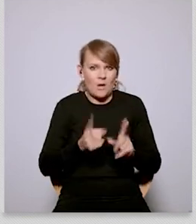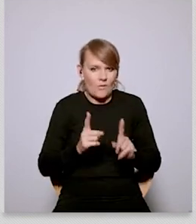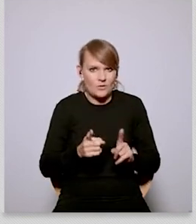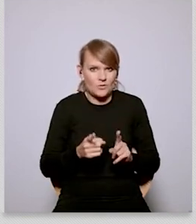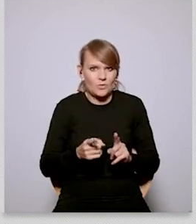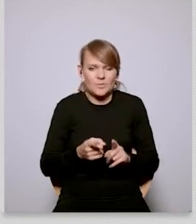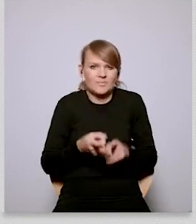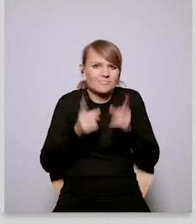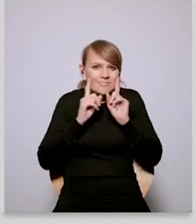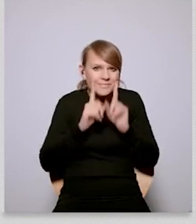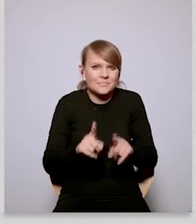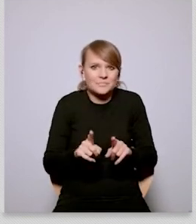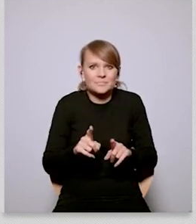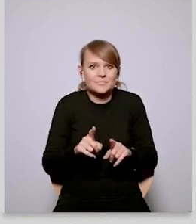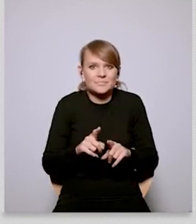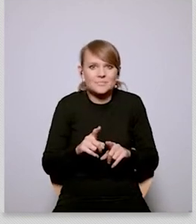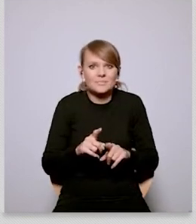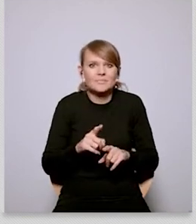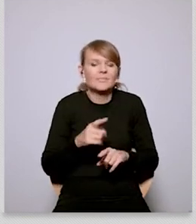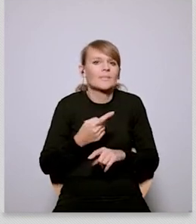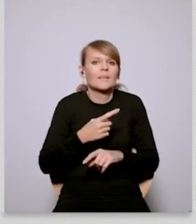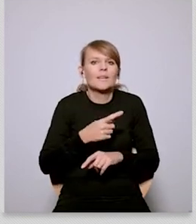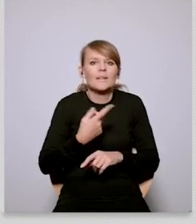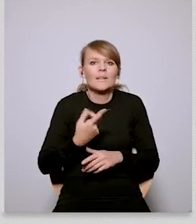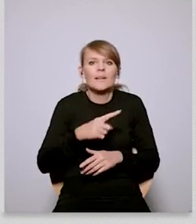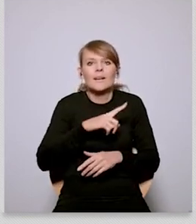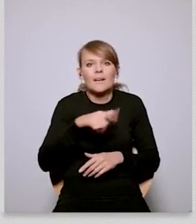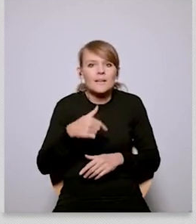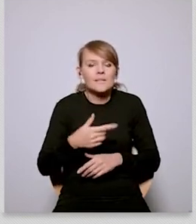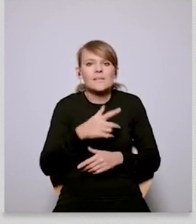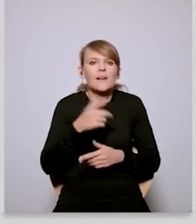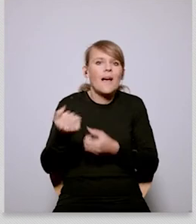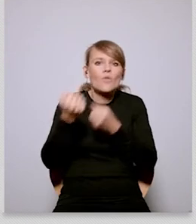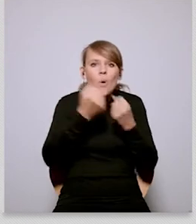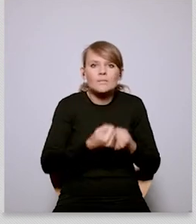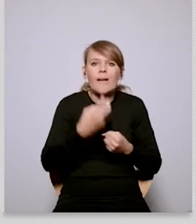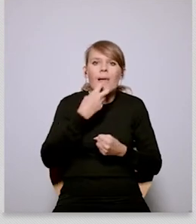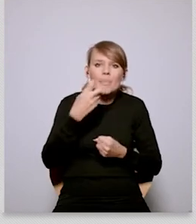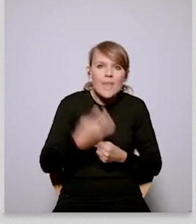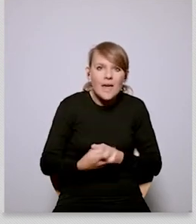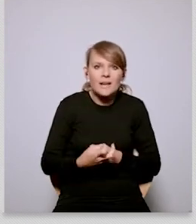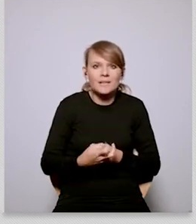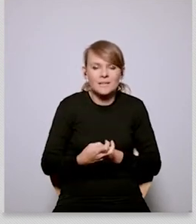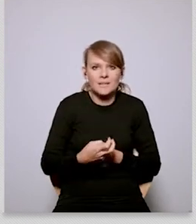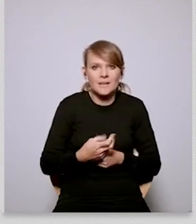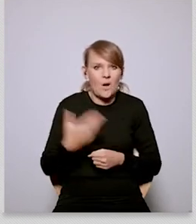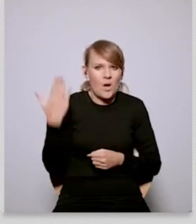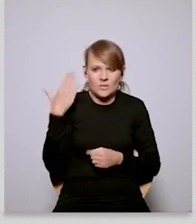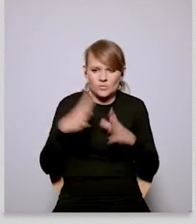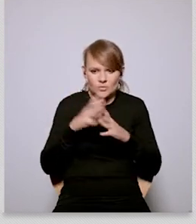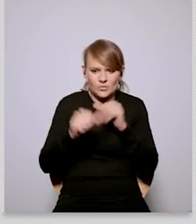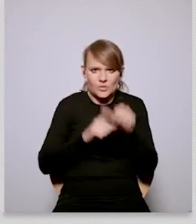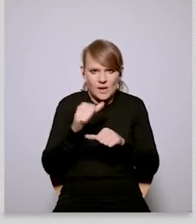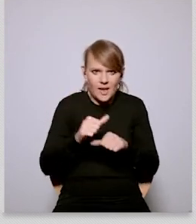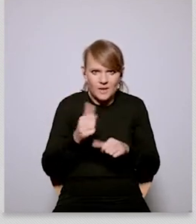is incredible for me to see that we haven't noticed these changes our dependence on